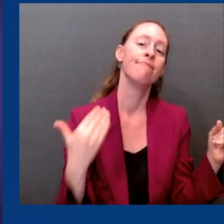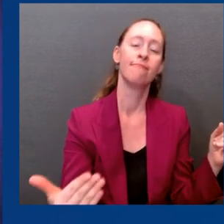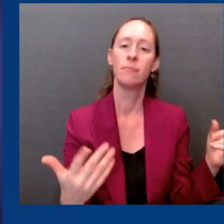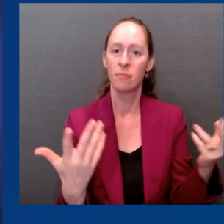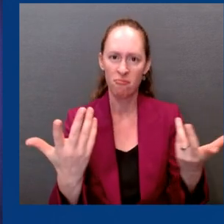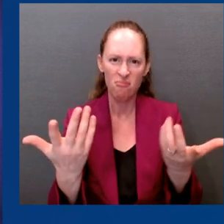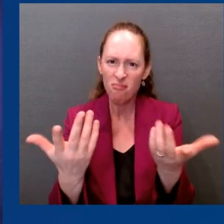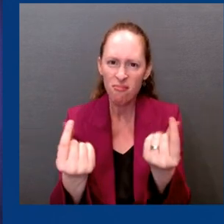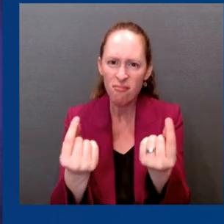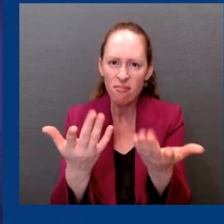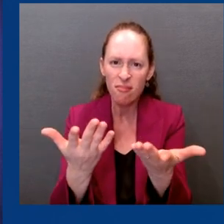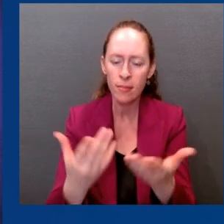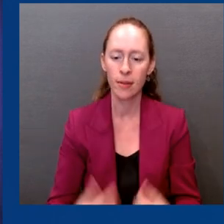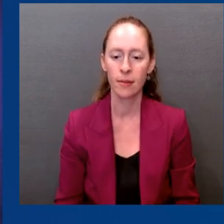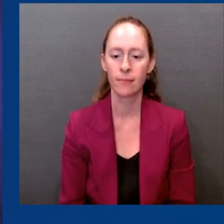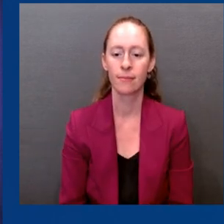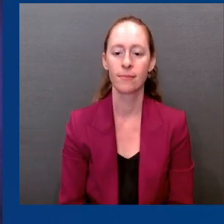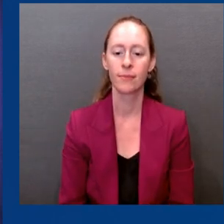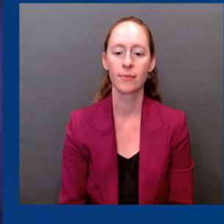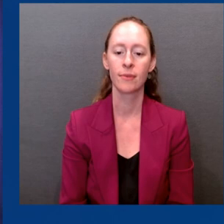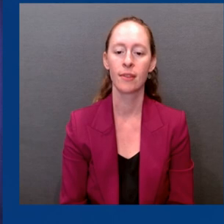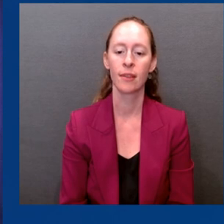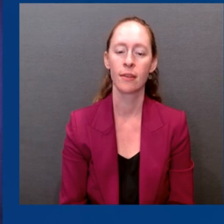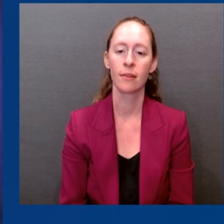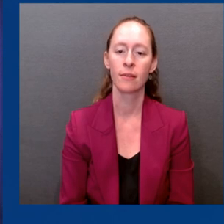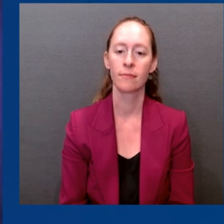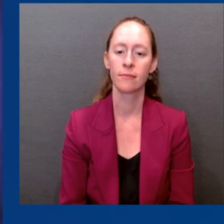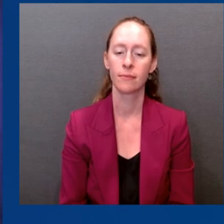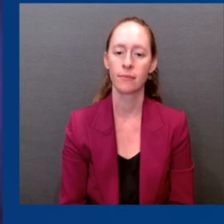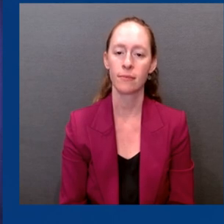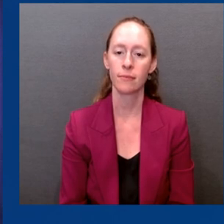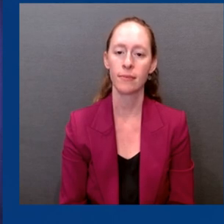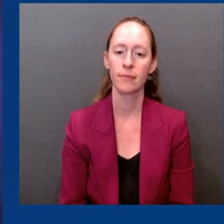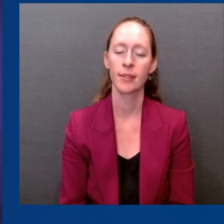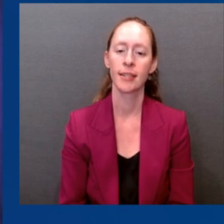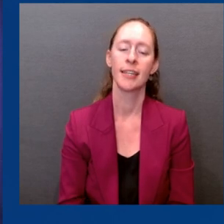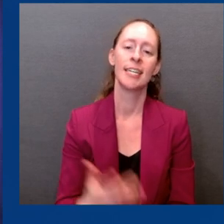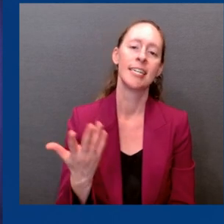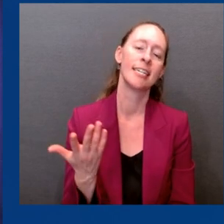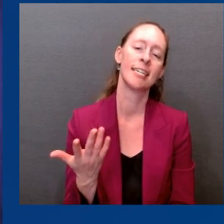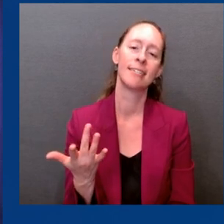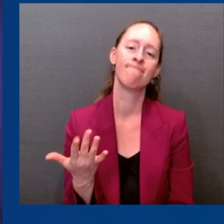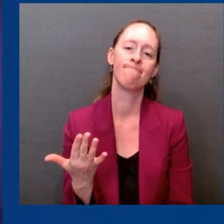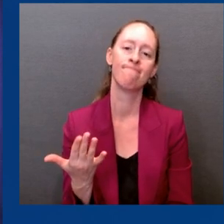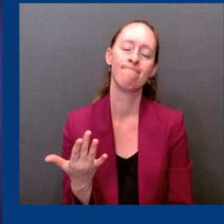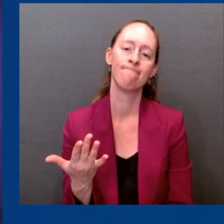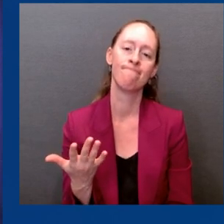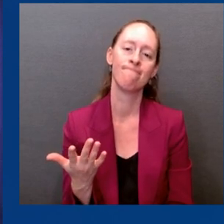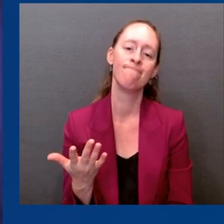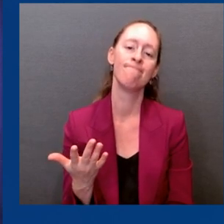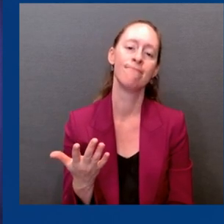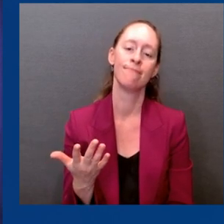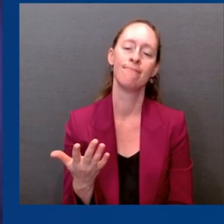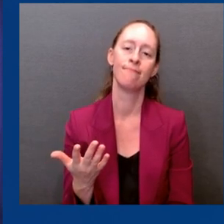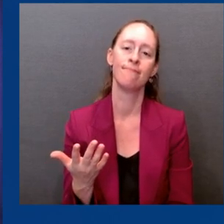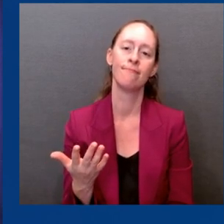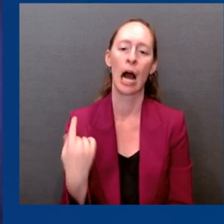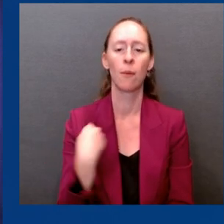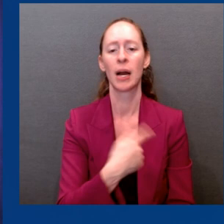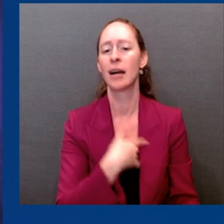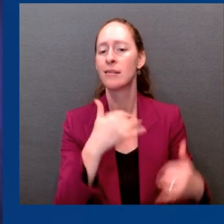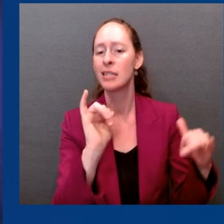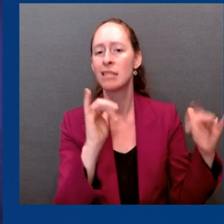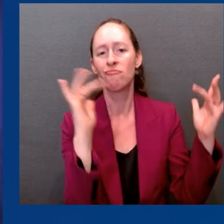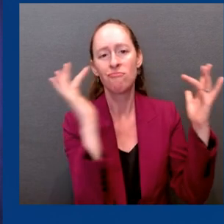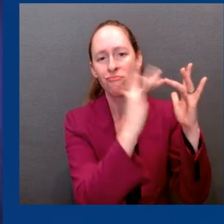is that we are obviously in constant dialogue with our colleagues on the Hill, both Democrats